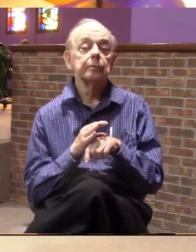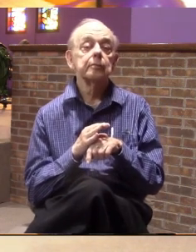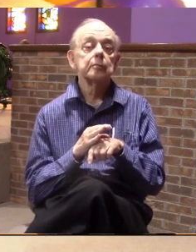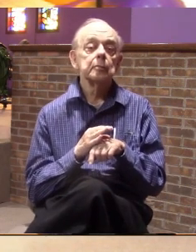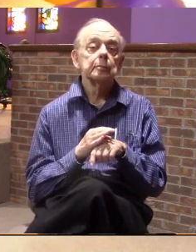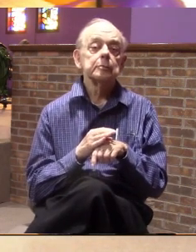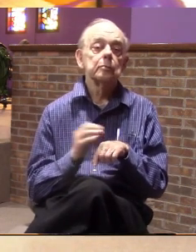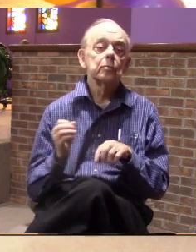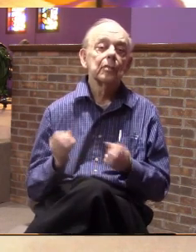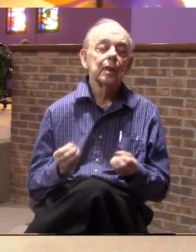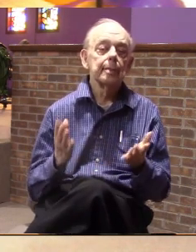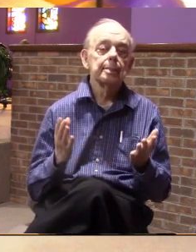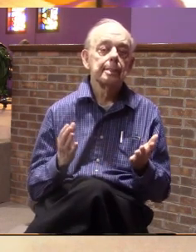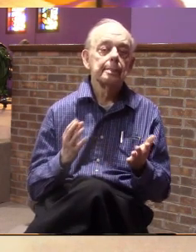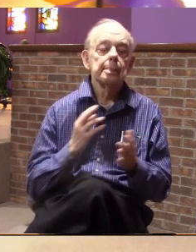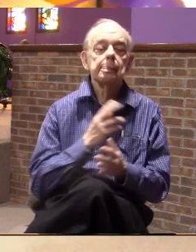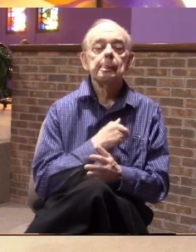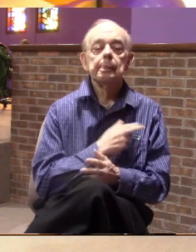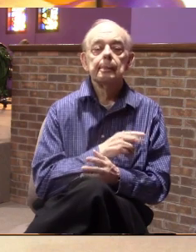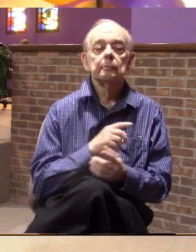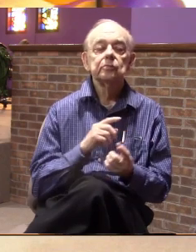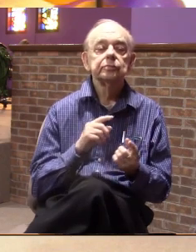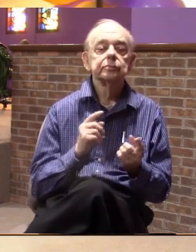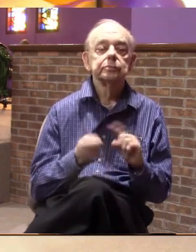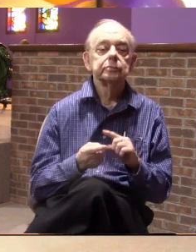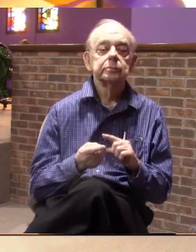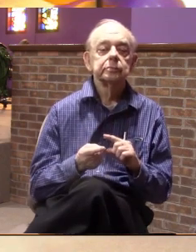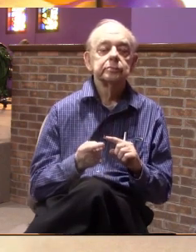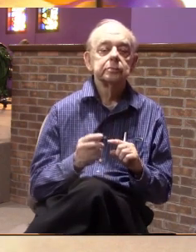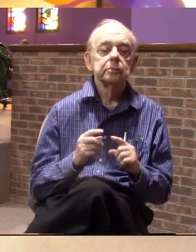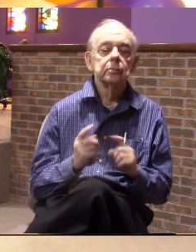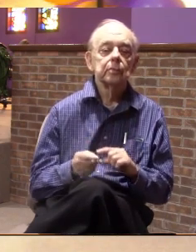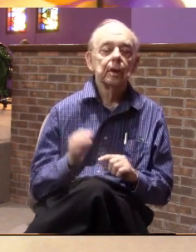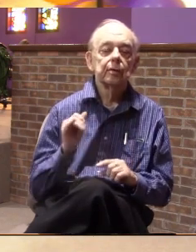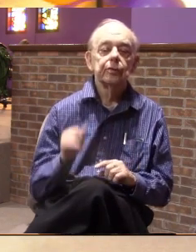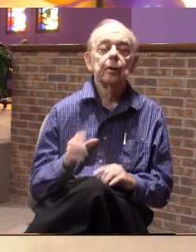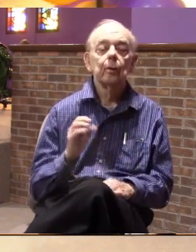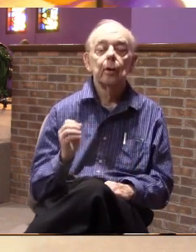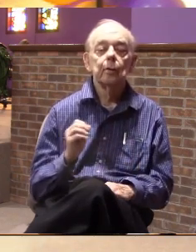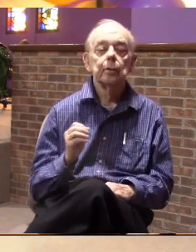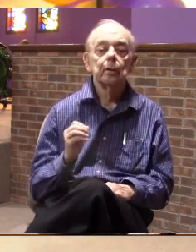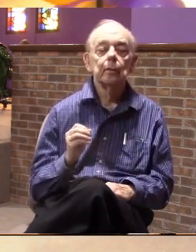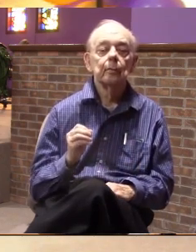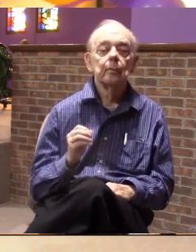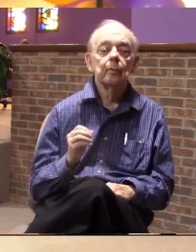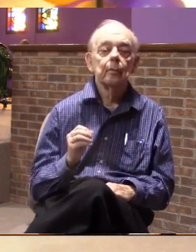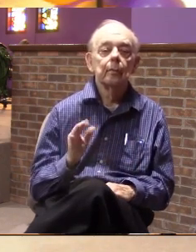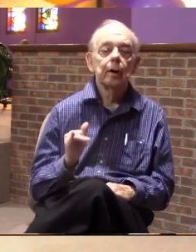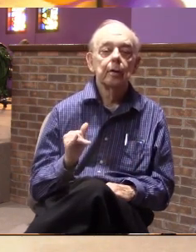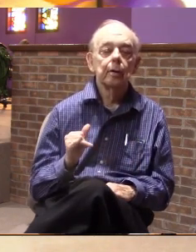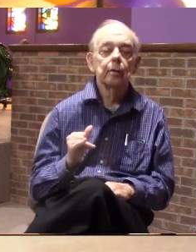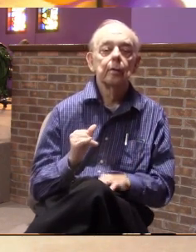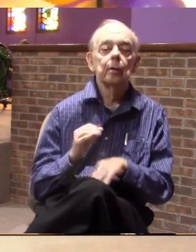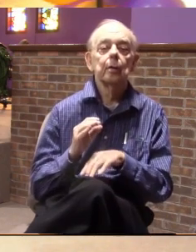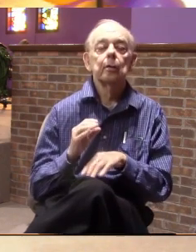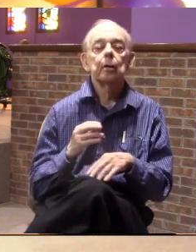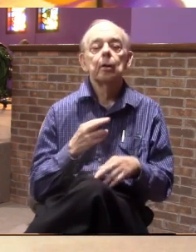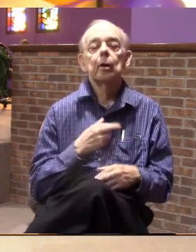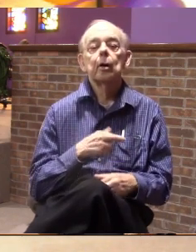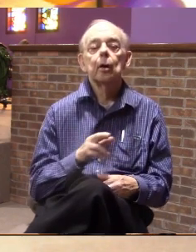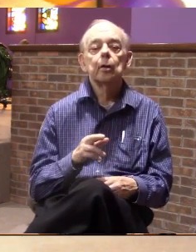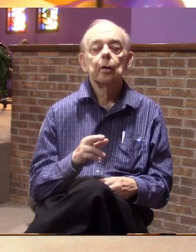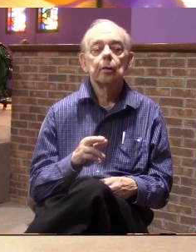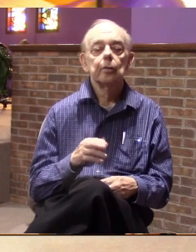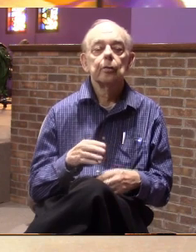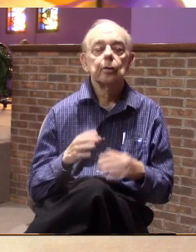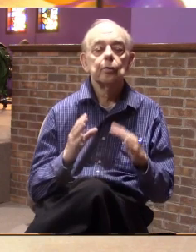And so many hospital chains today are still owned by religious